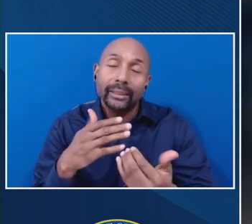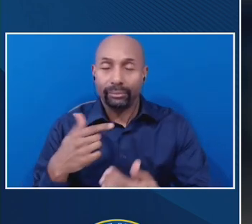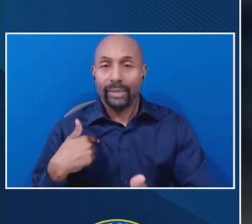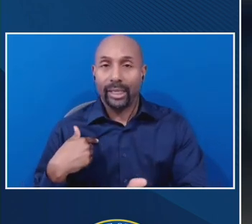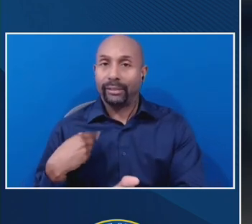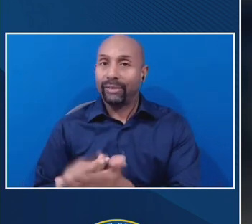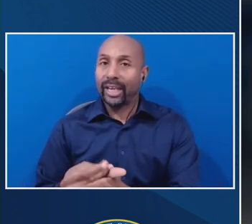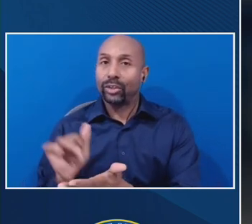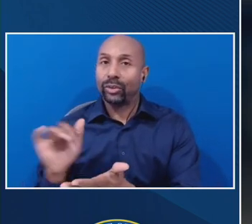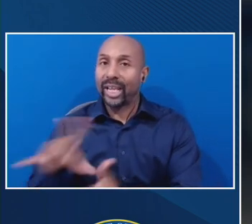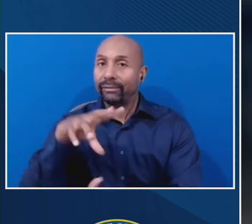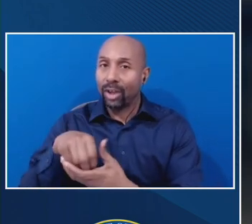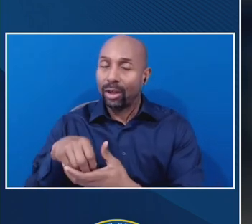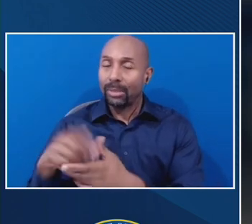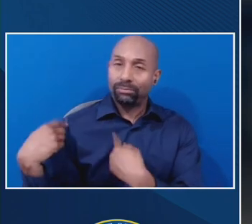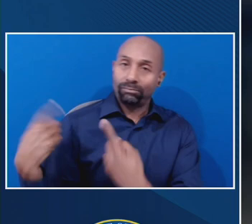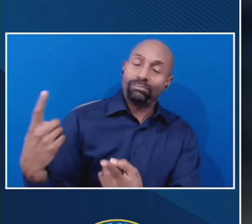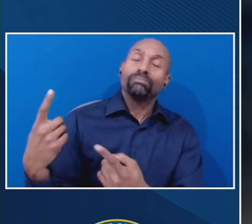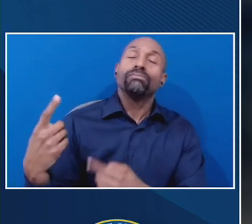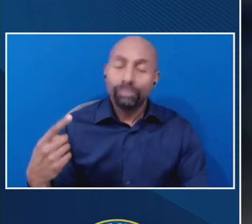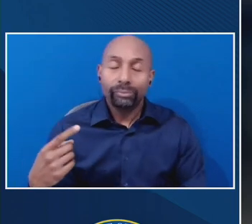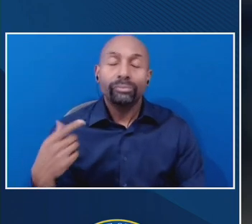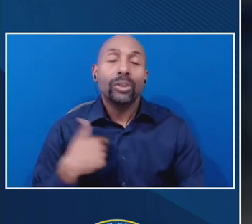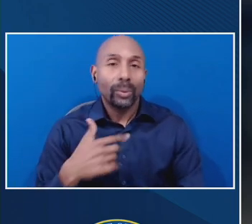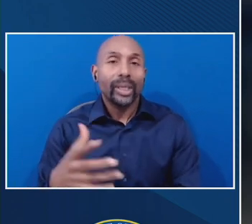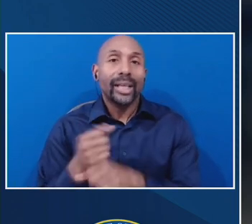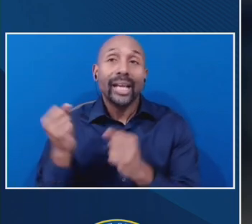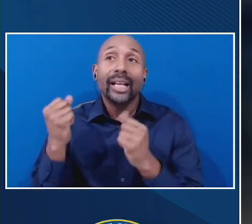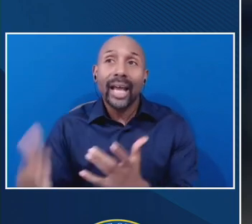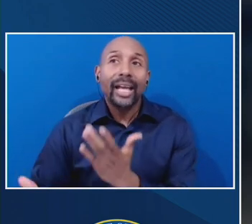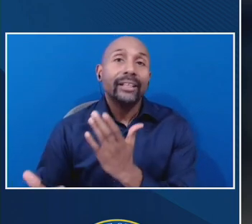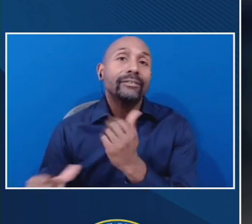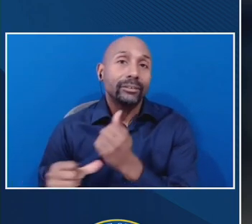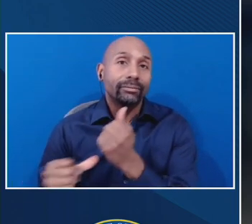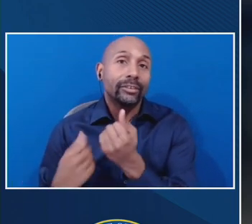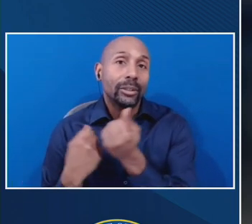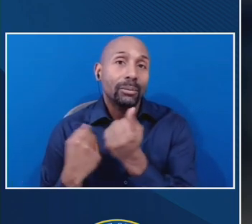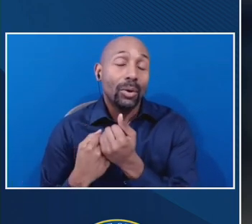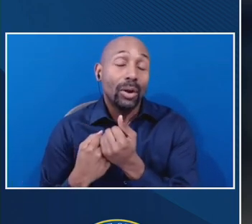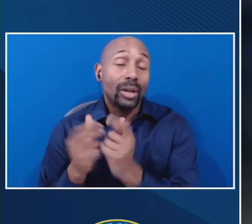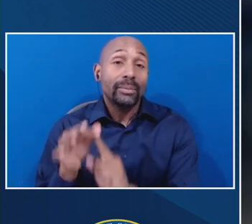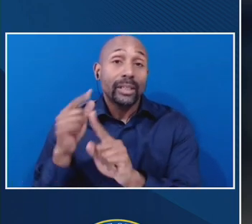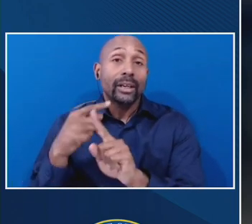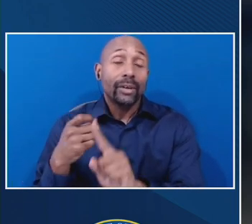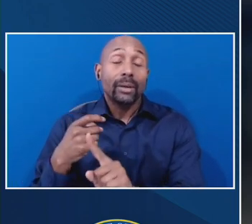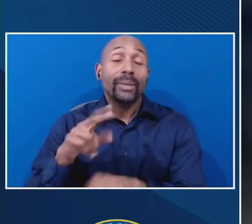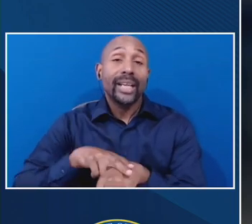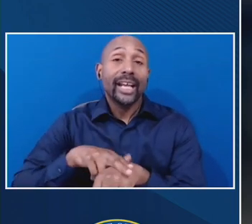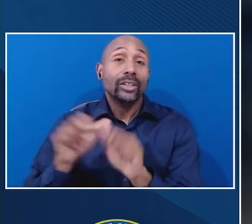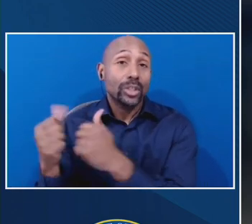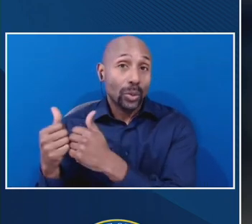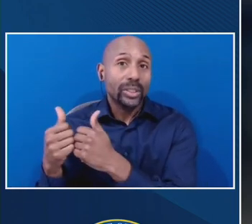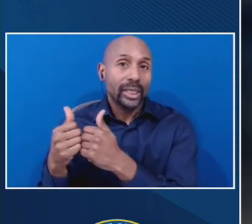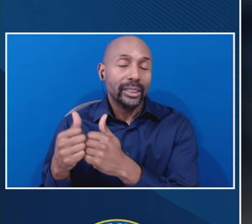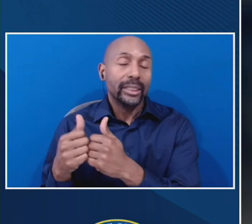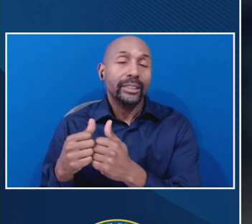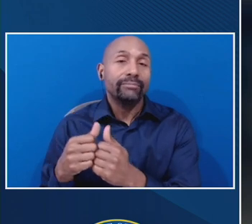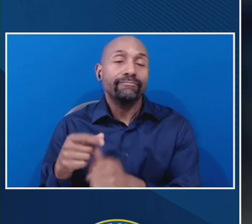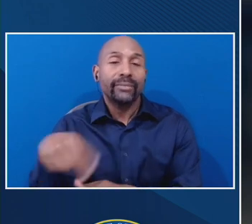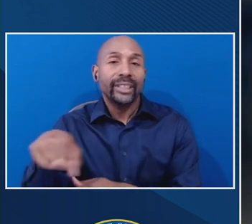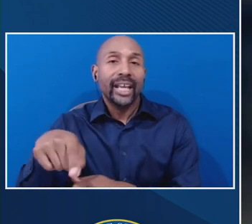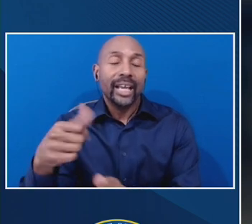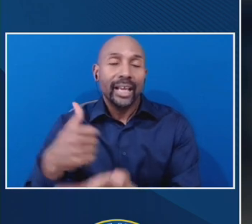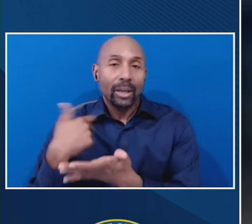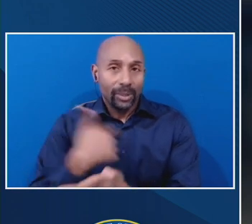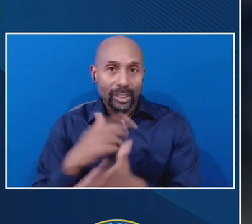We got a lot of guidance and help, especially from our national association. So this particular